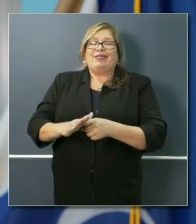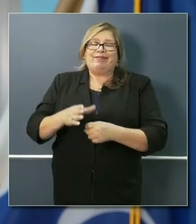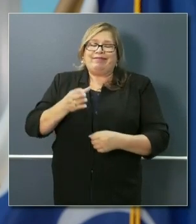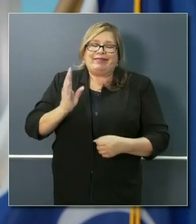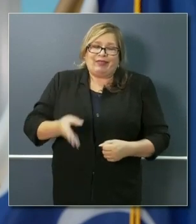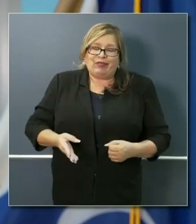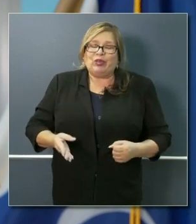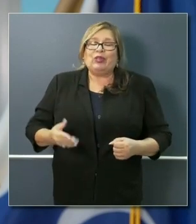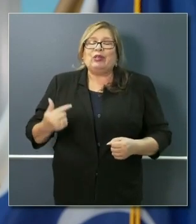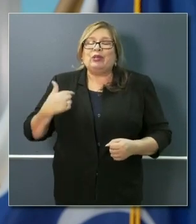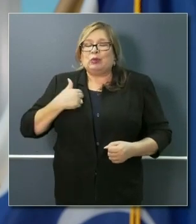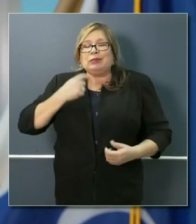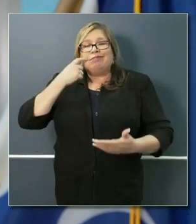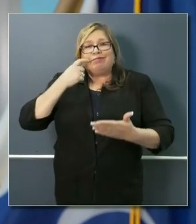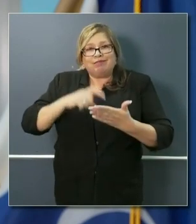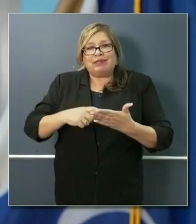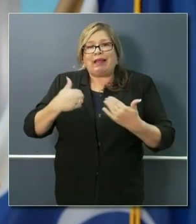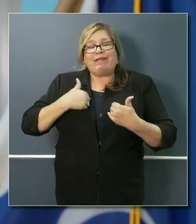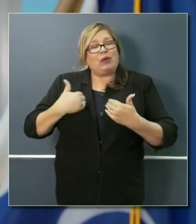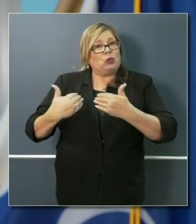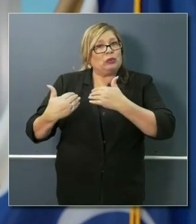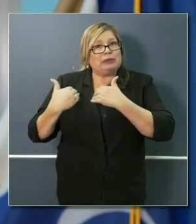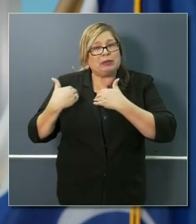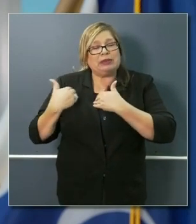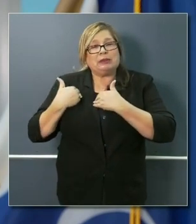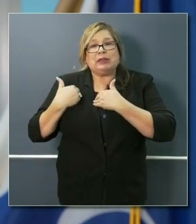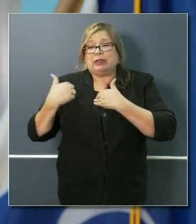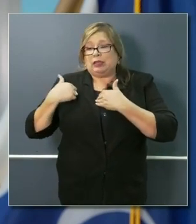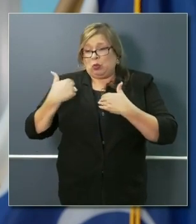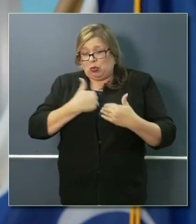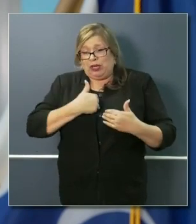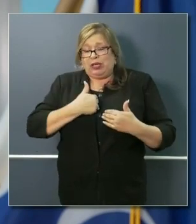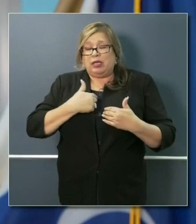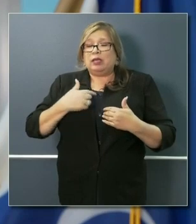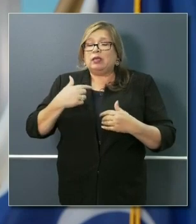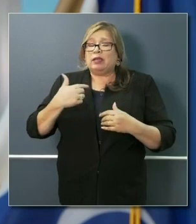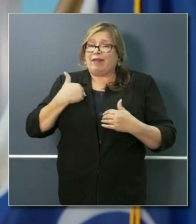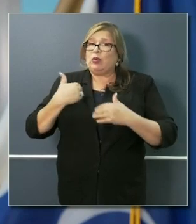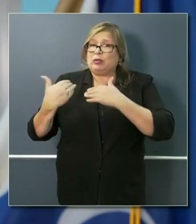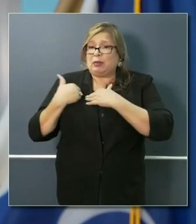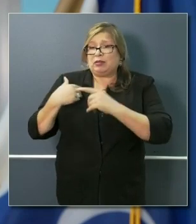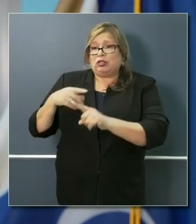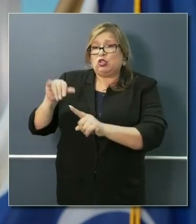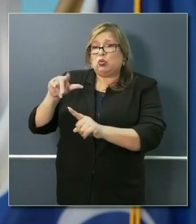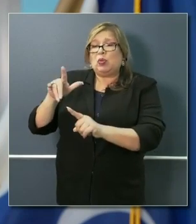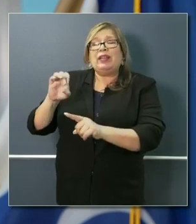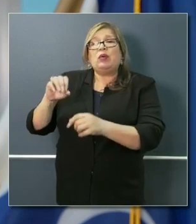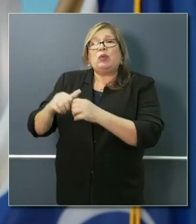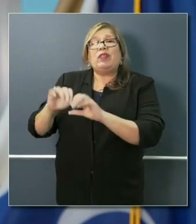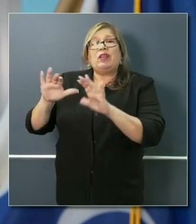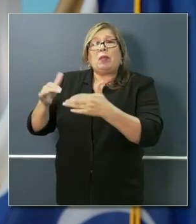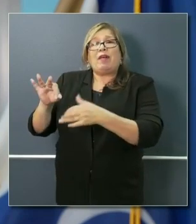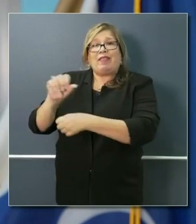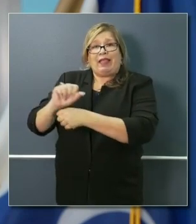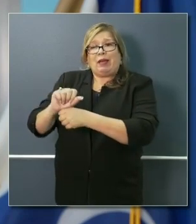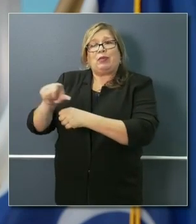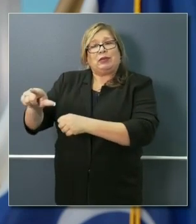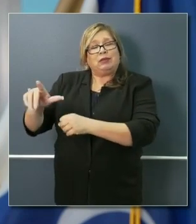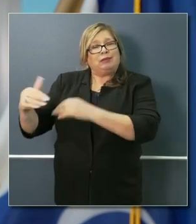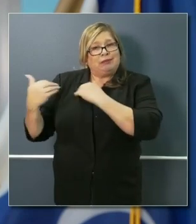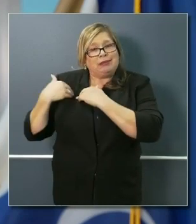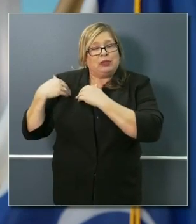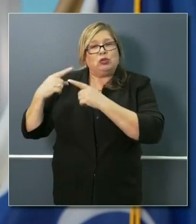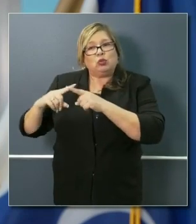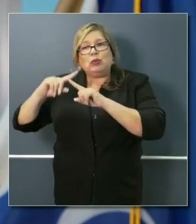we recognize the deep responsibility and the burden that it is on us, Julie, and her incredible team over there to be able to answer those questions